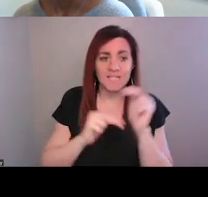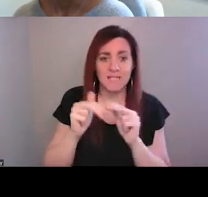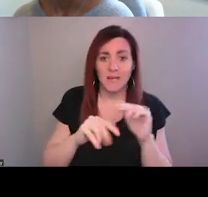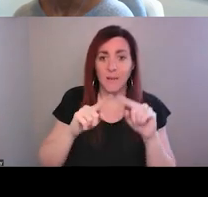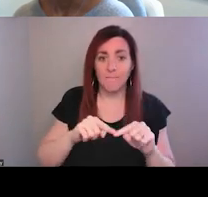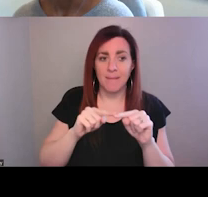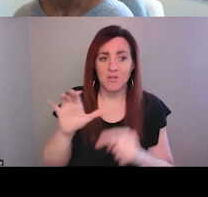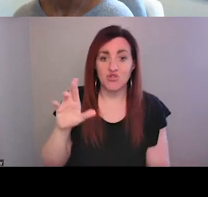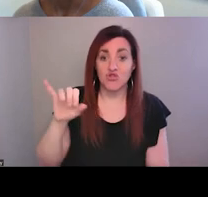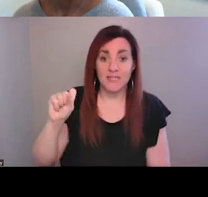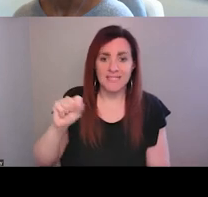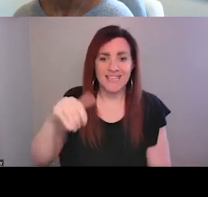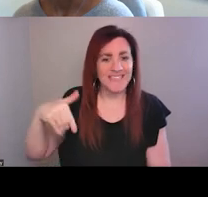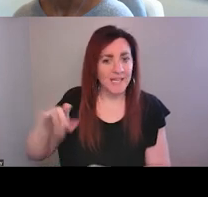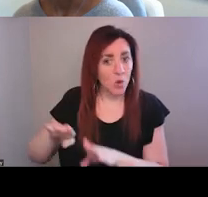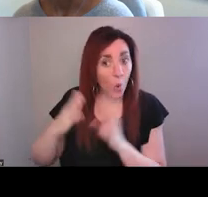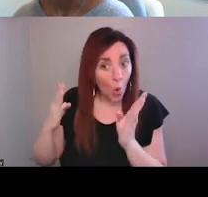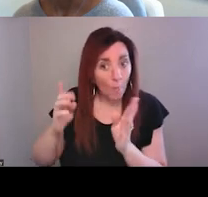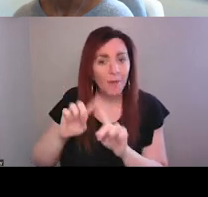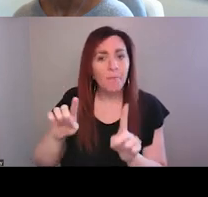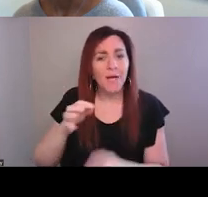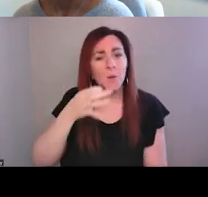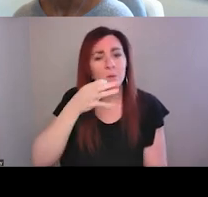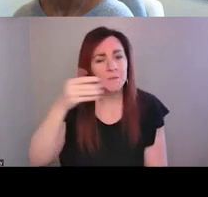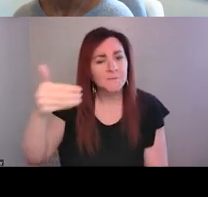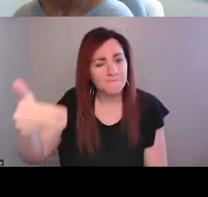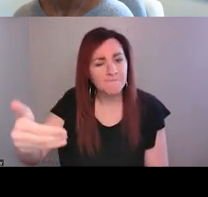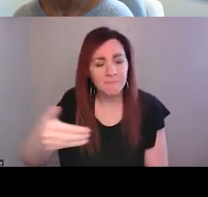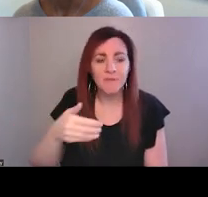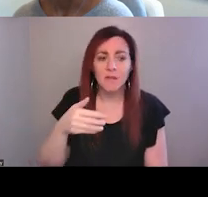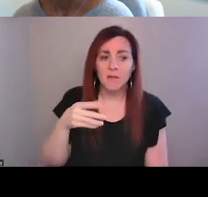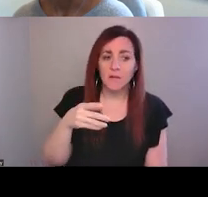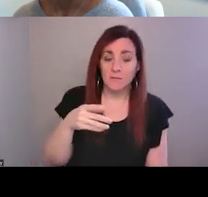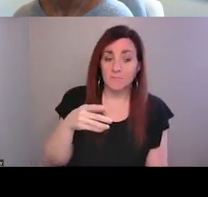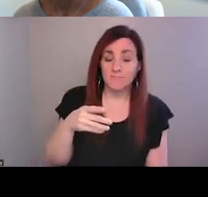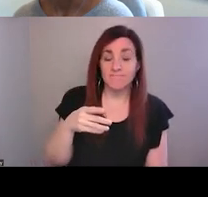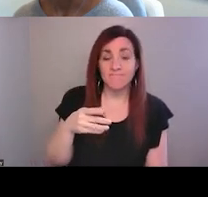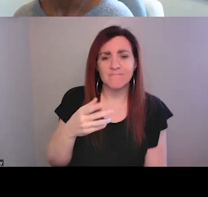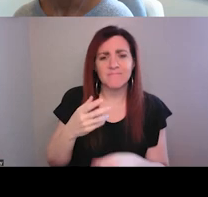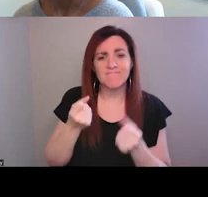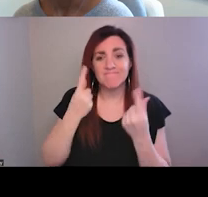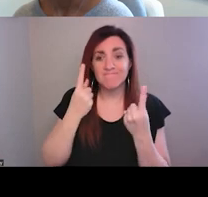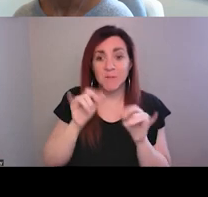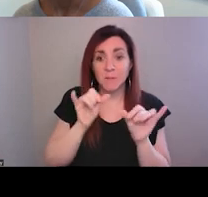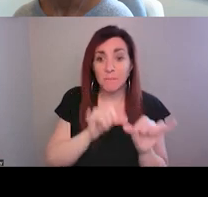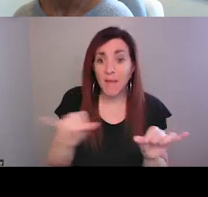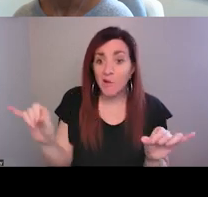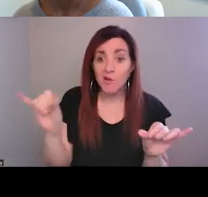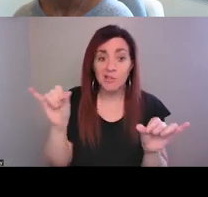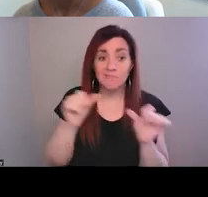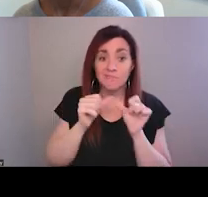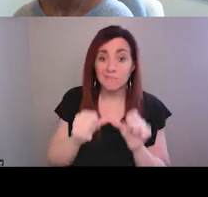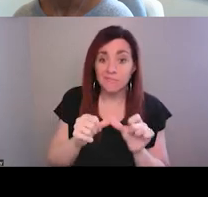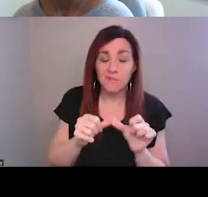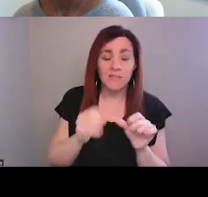quite open yet, but we're getting there. And then, of course, we actually really patterned this continuum in children and